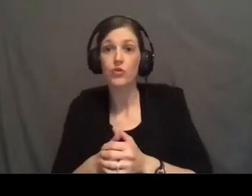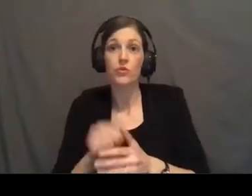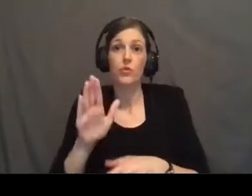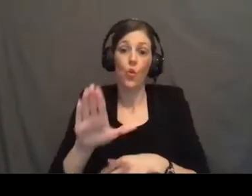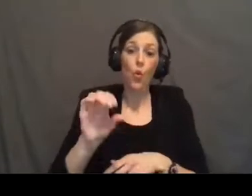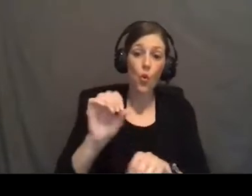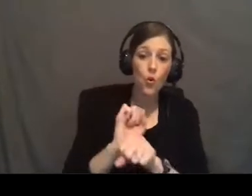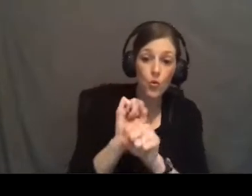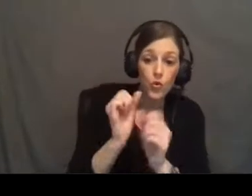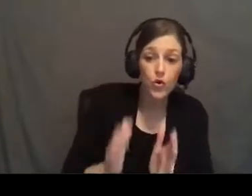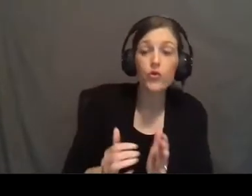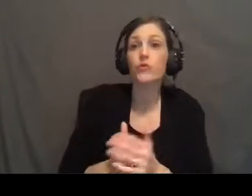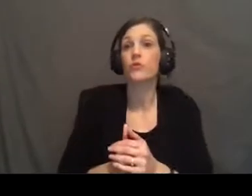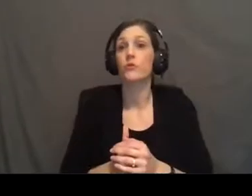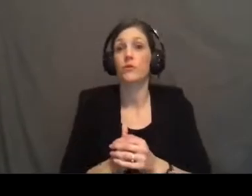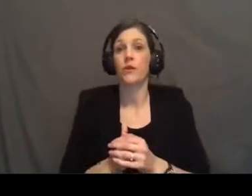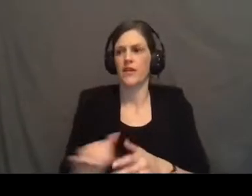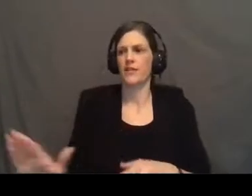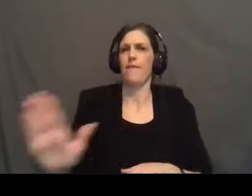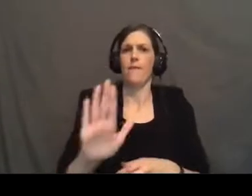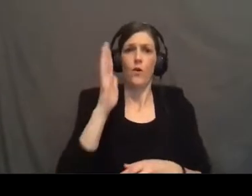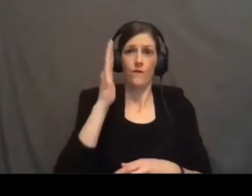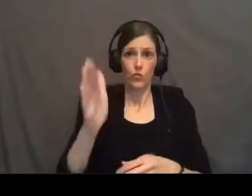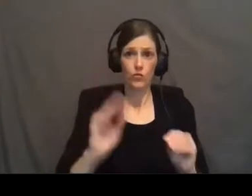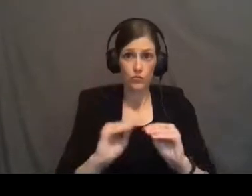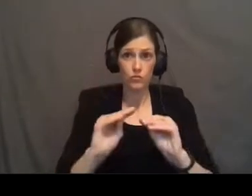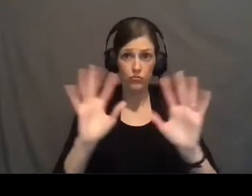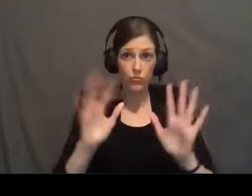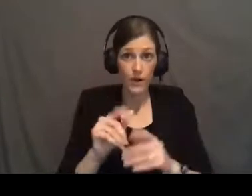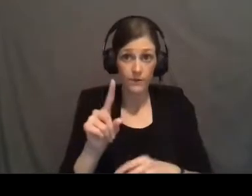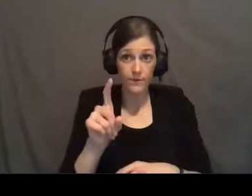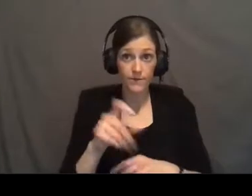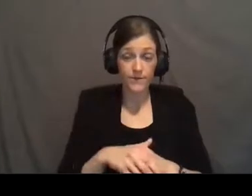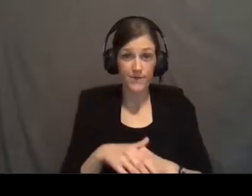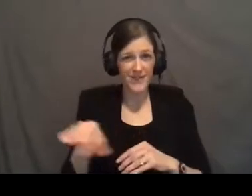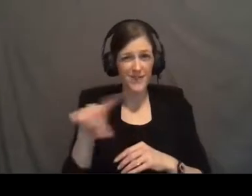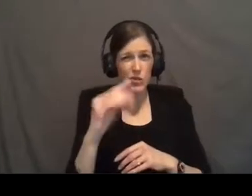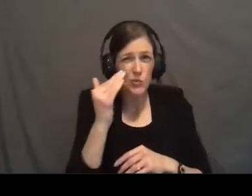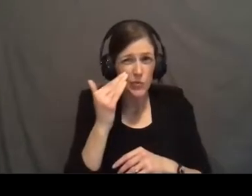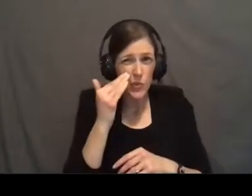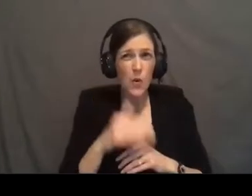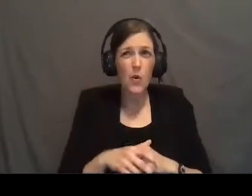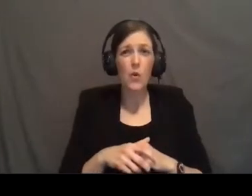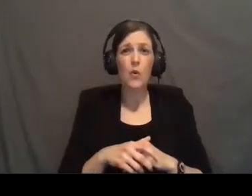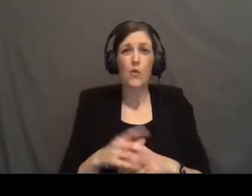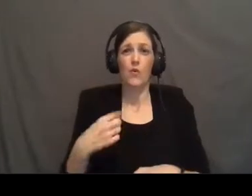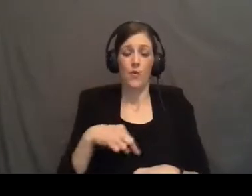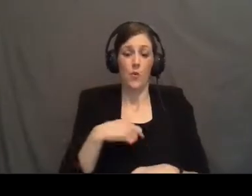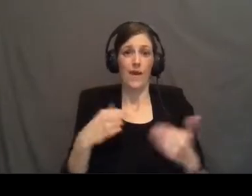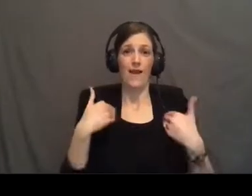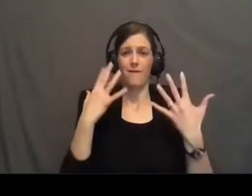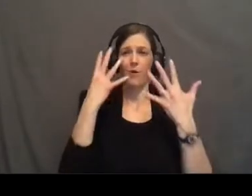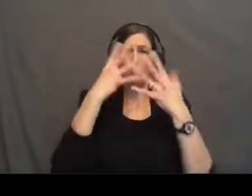co-workers is their future bright did you know that we have a beautiful